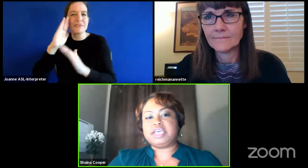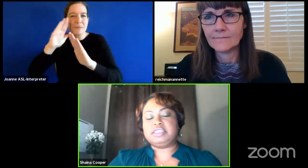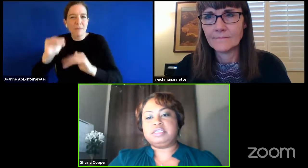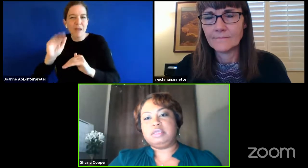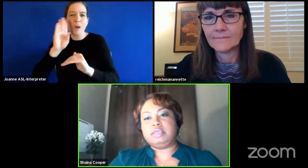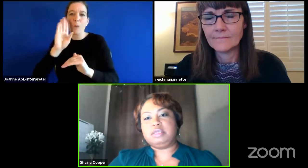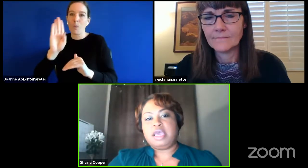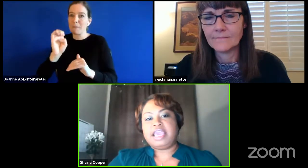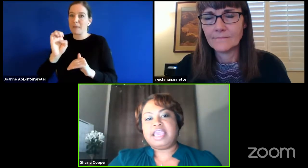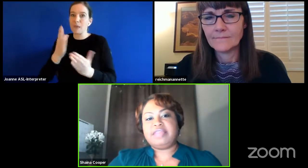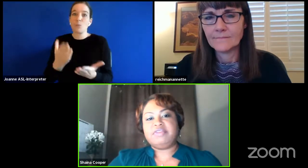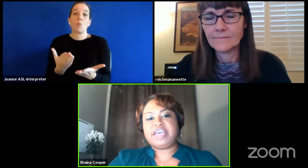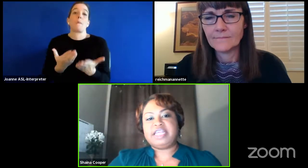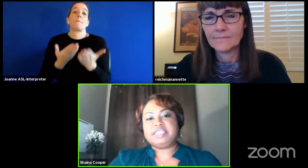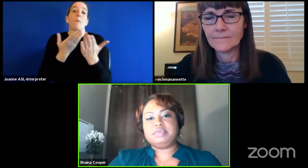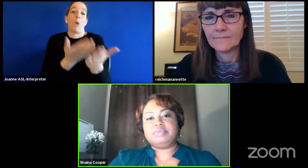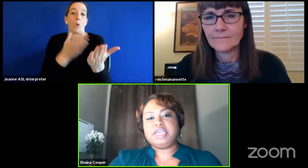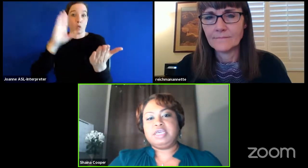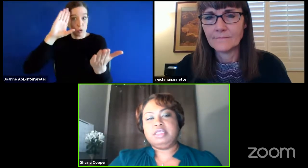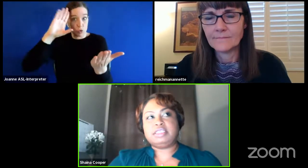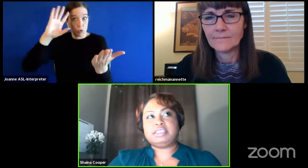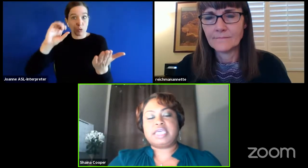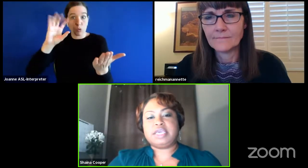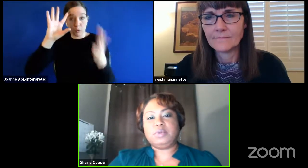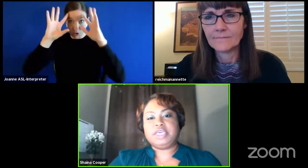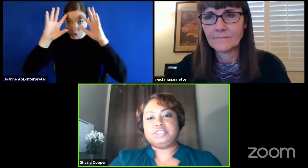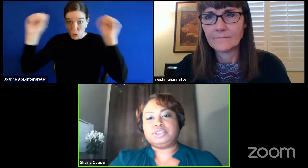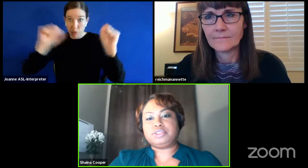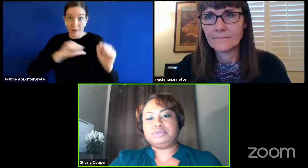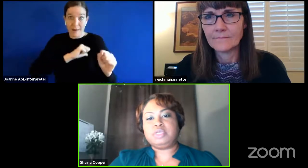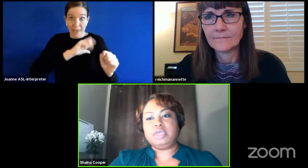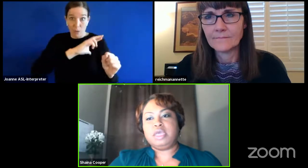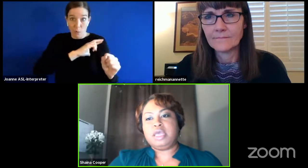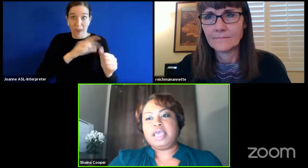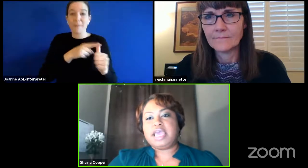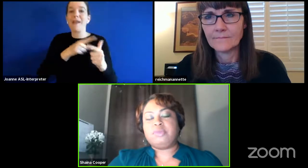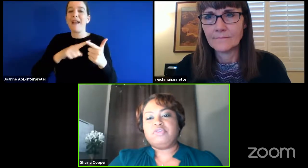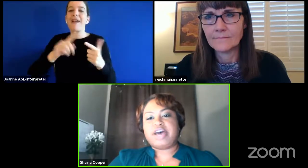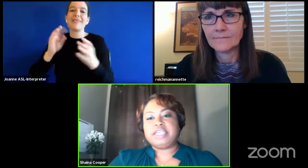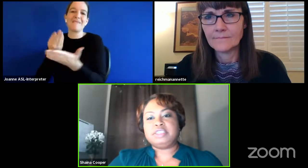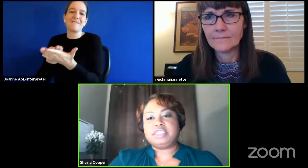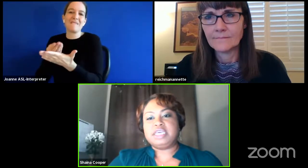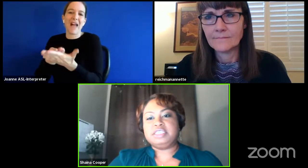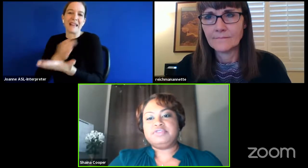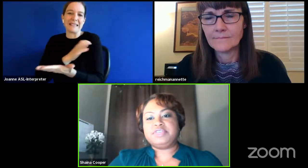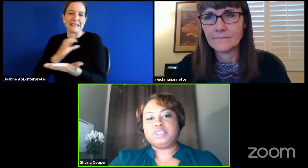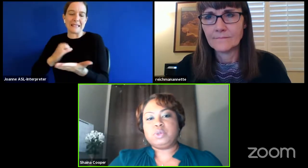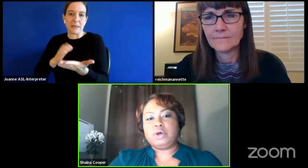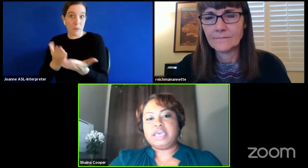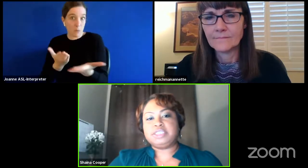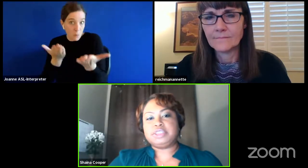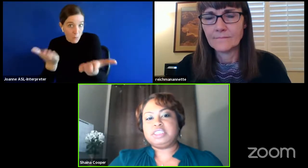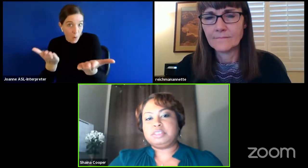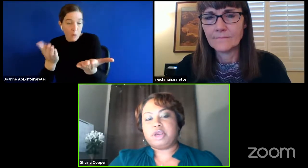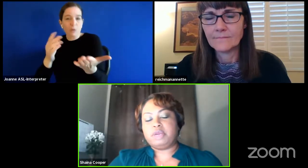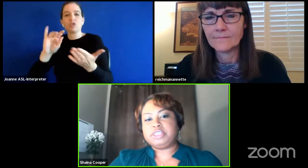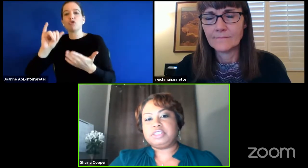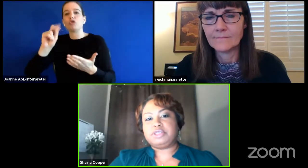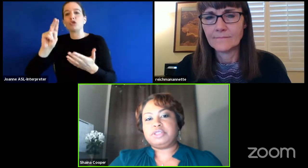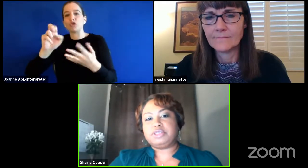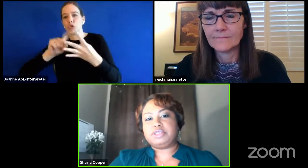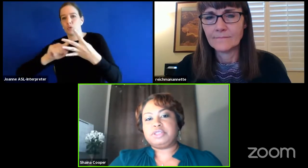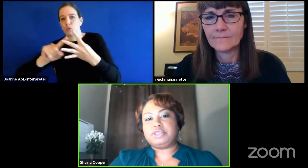the superintendent and the finance committee the second week in june and provided to the individual agency